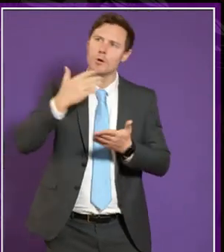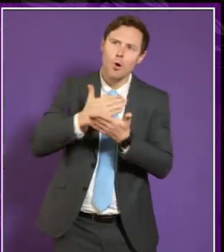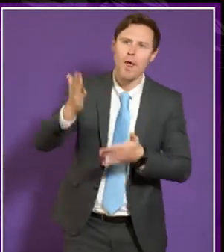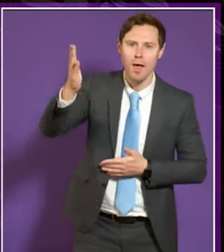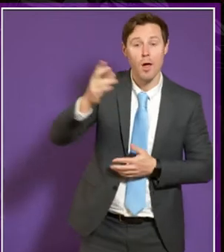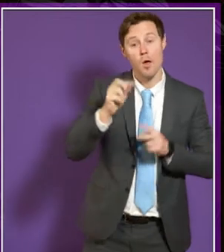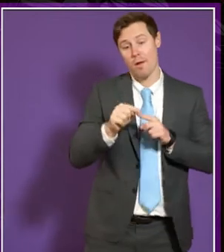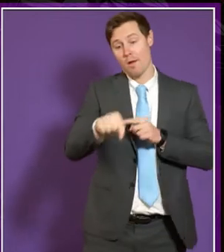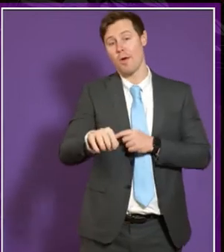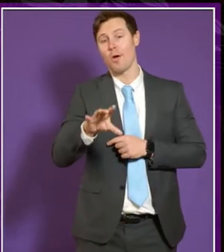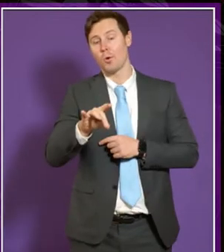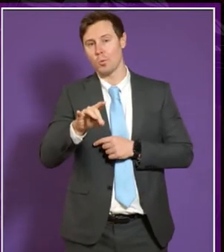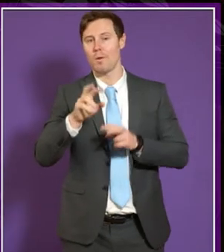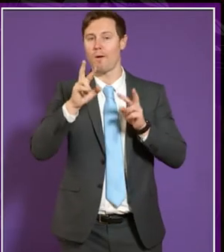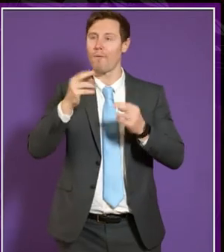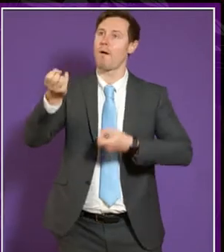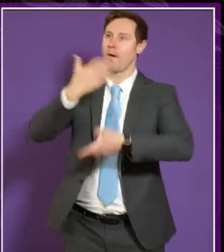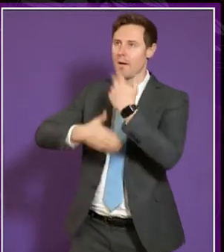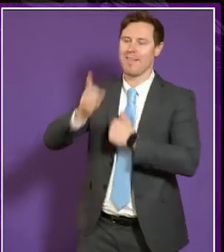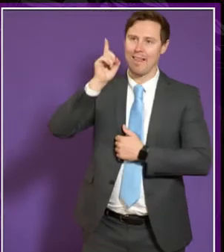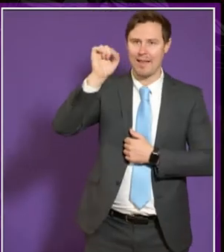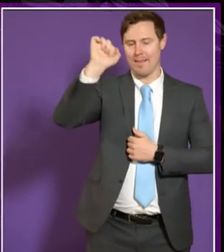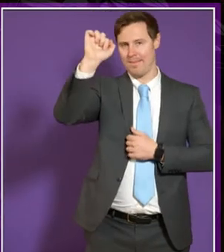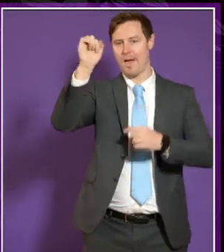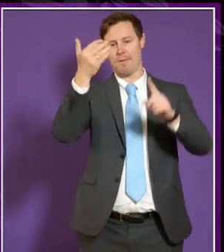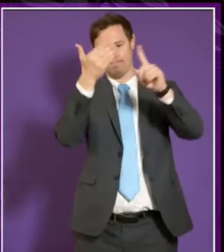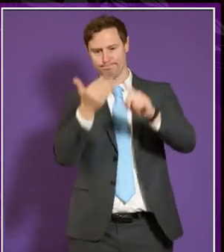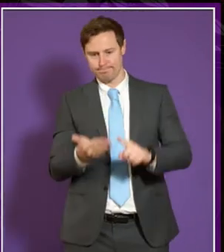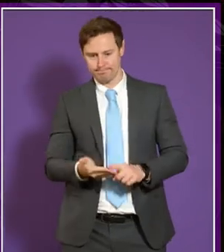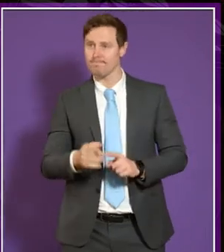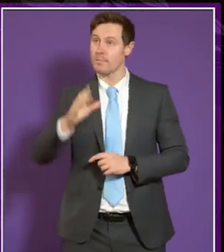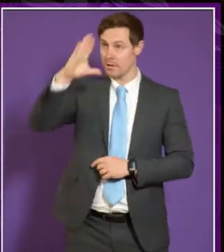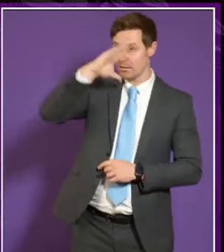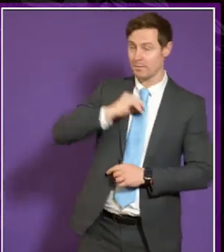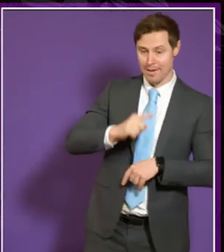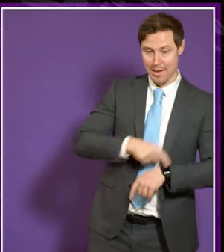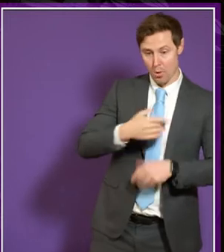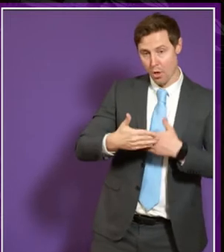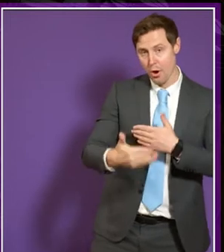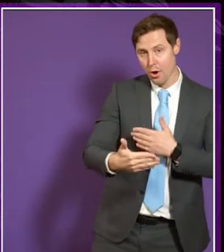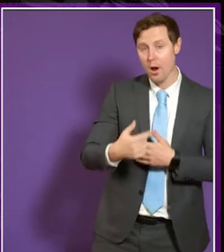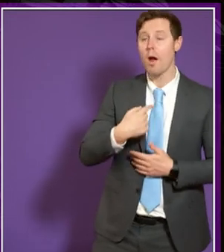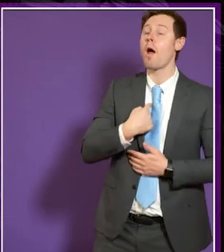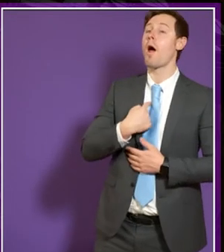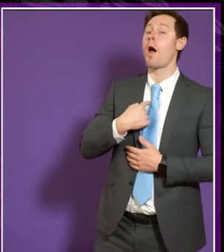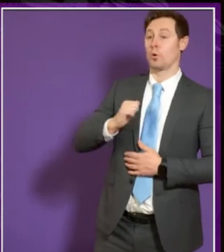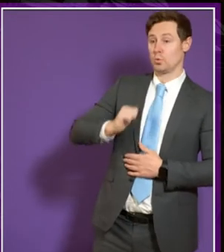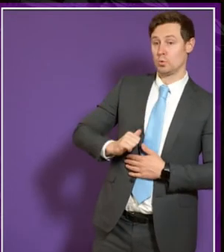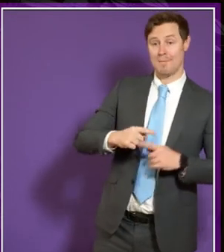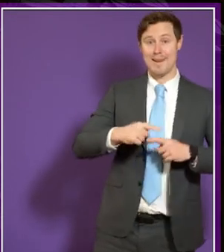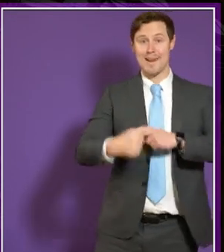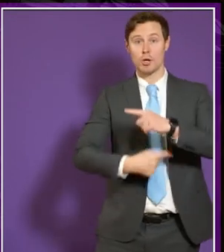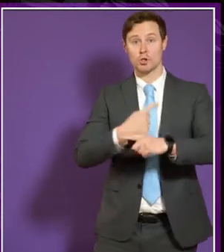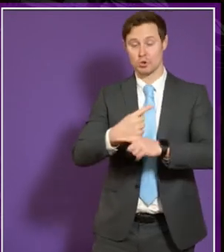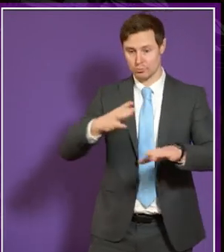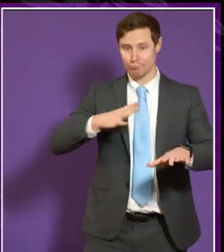sense and choose to actually this is the direction of where they're going and have a clear understanding what the time scale is because we i had an understanding that by next year we'd have this